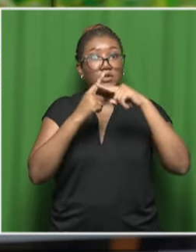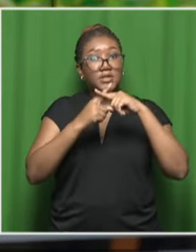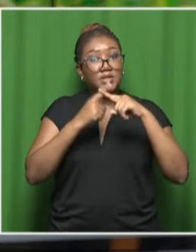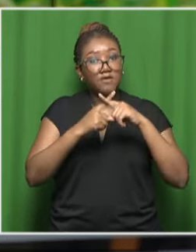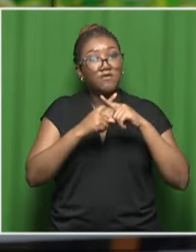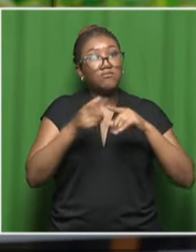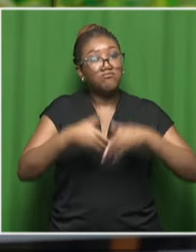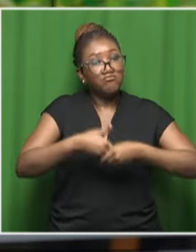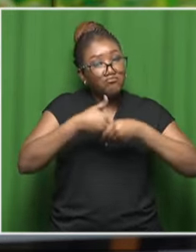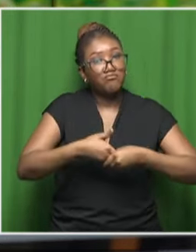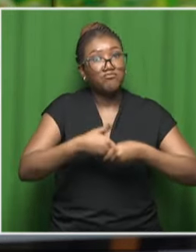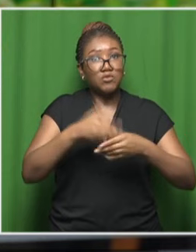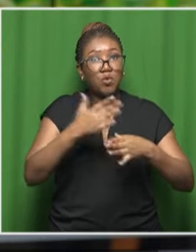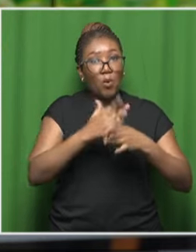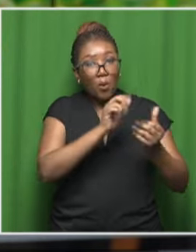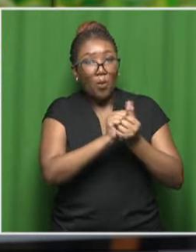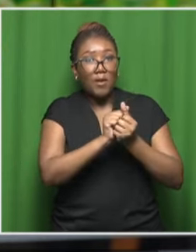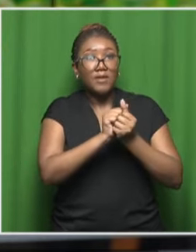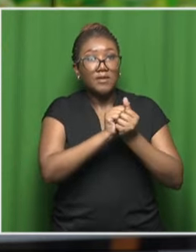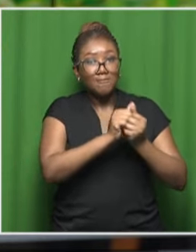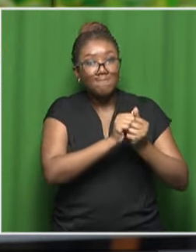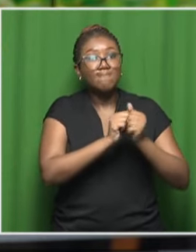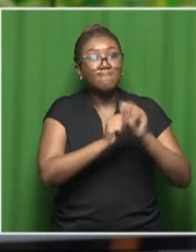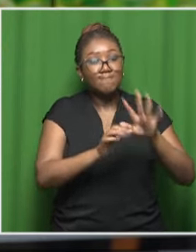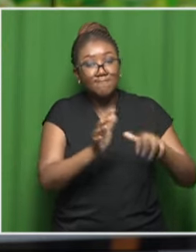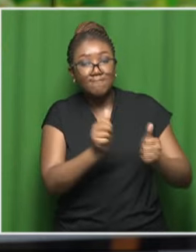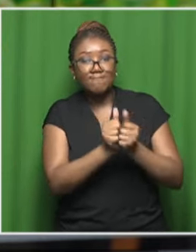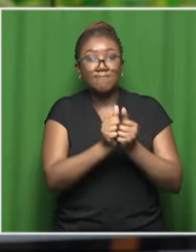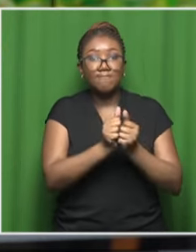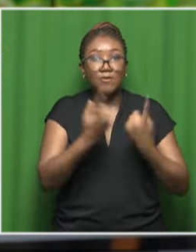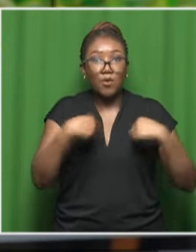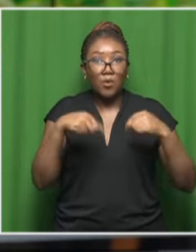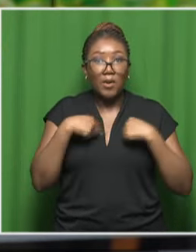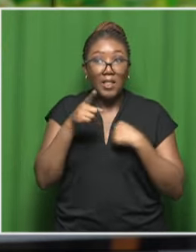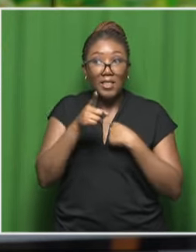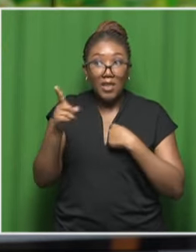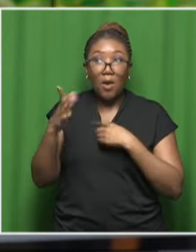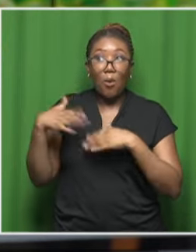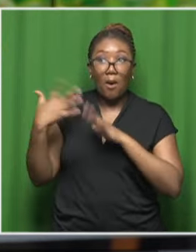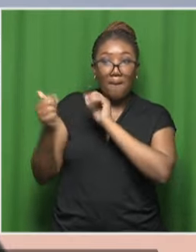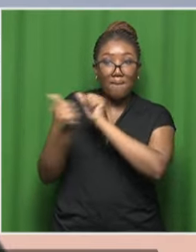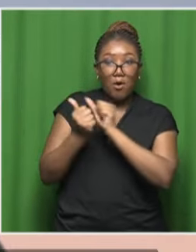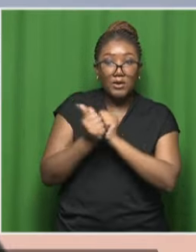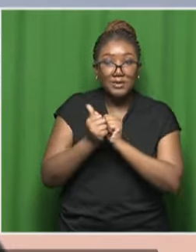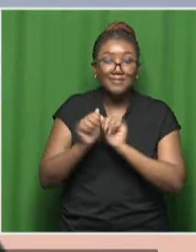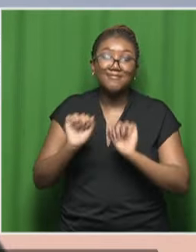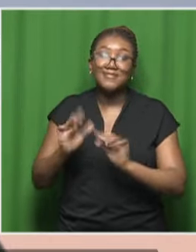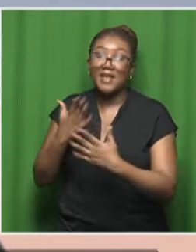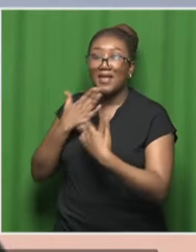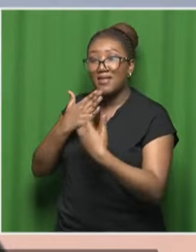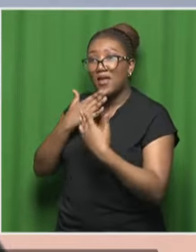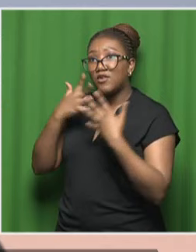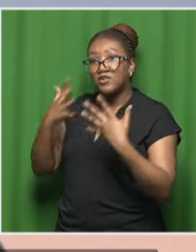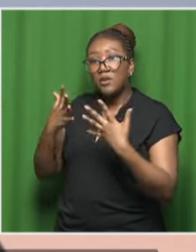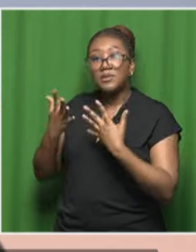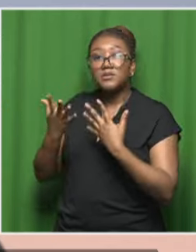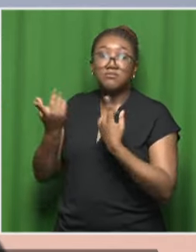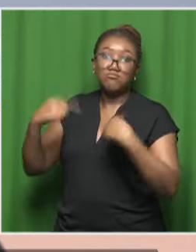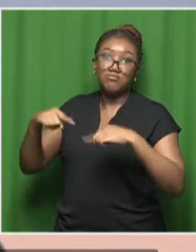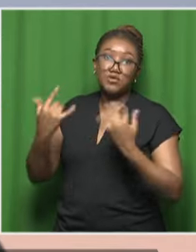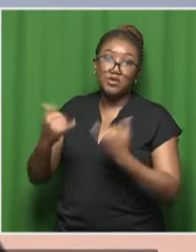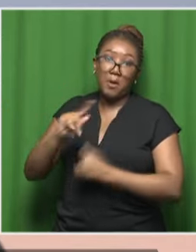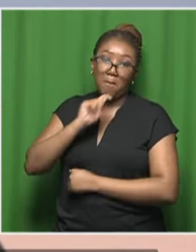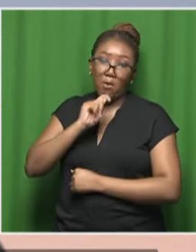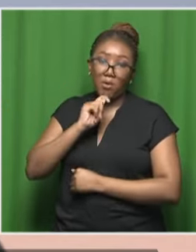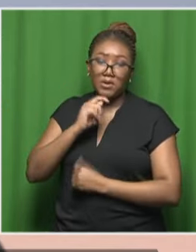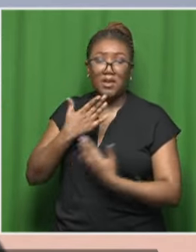hold hands with any partners that want to take us along this journey as well. Matthew, thank you so much for joining us this morning. And